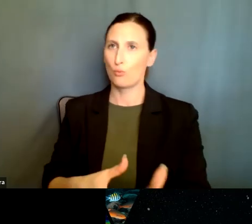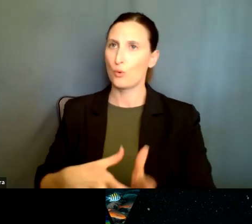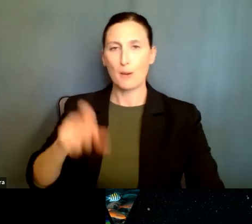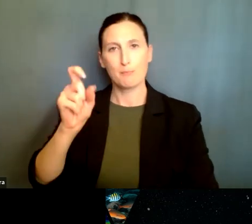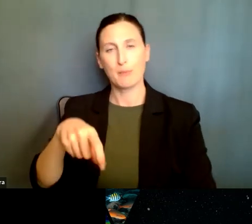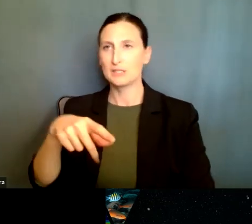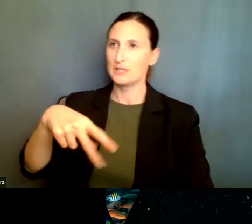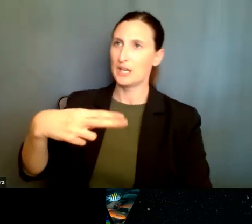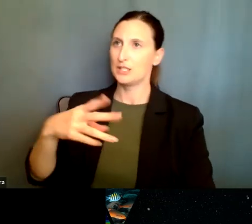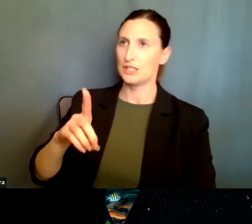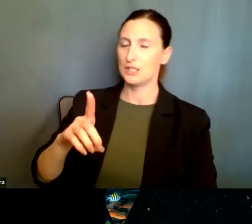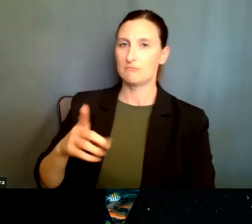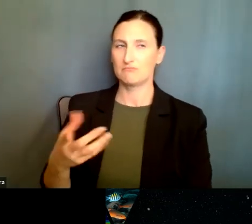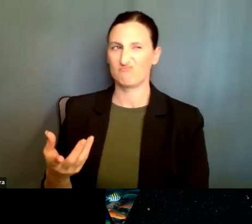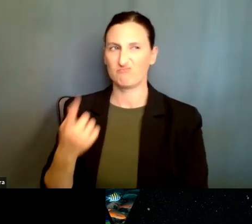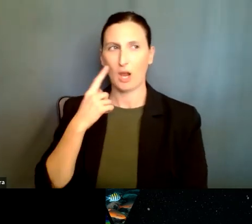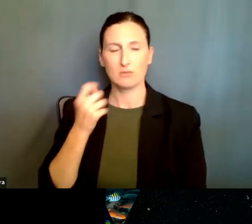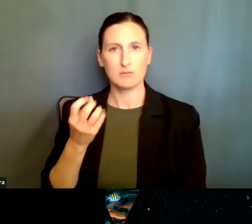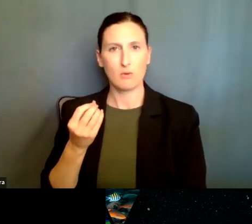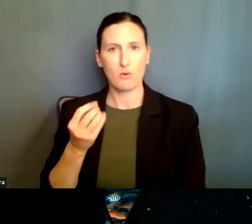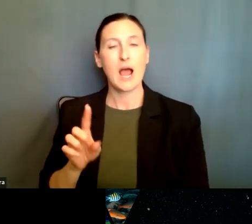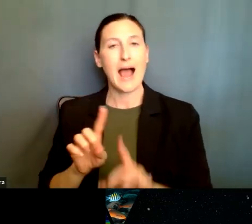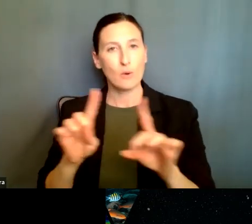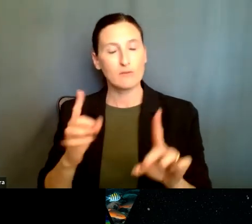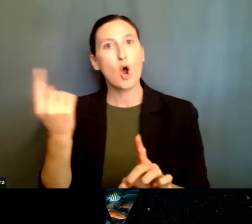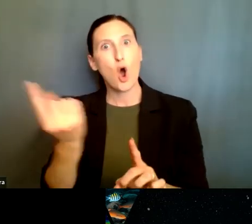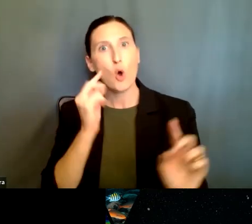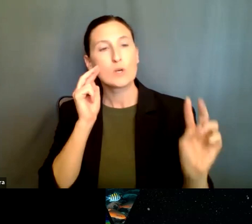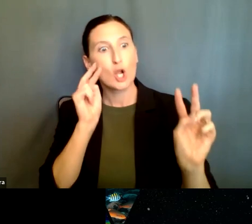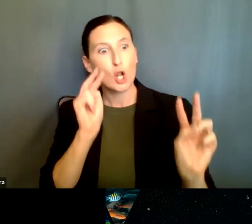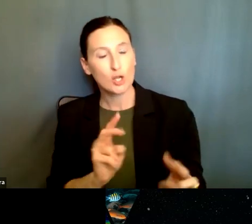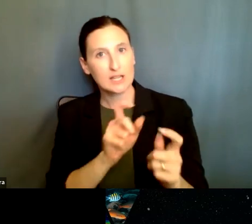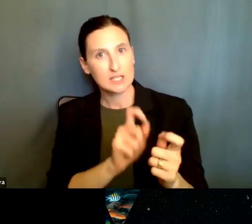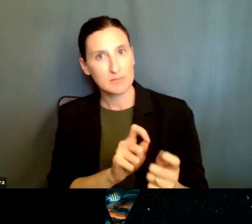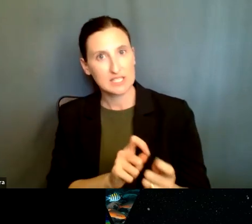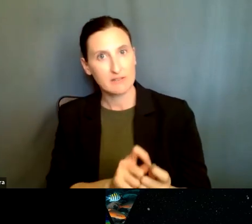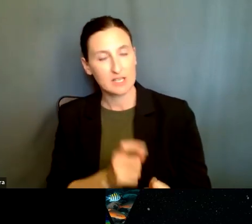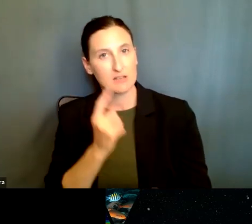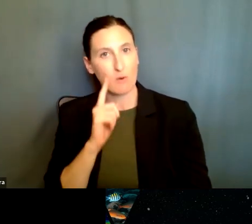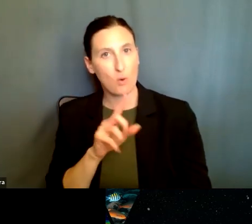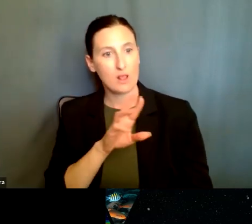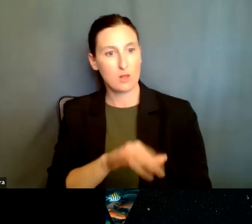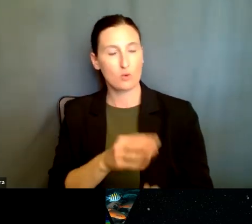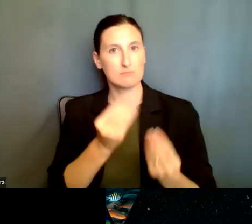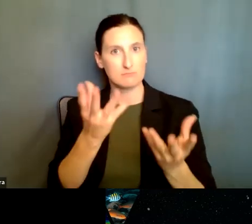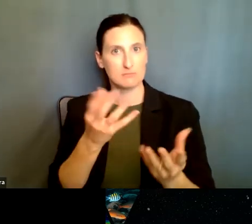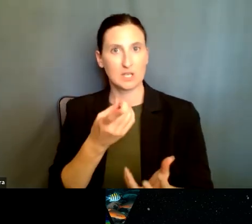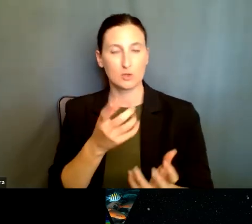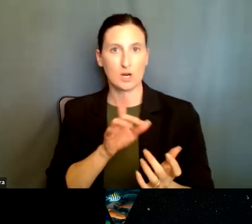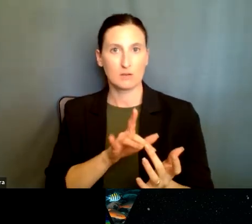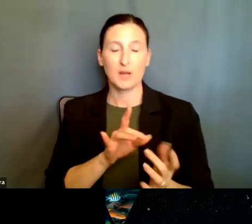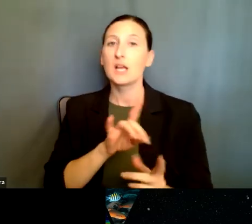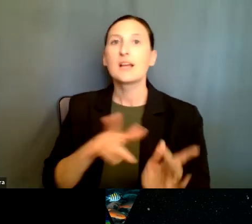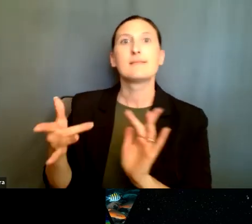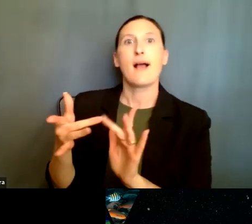for a PhD. So, but always check the specific solicitations that you are, uh, responding to. And contact the program director,